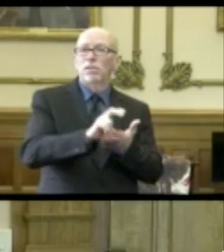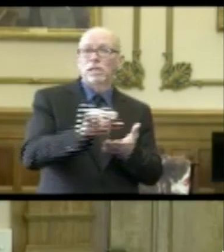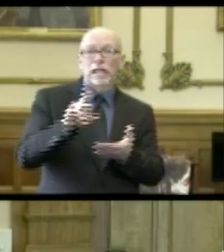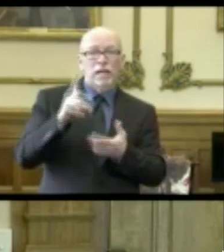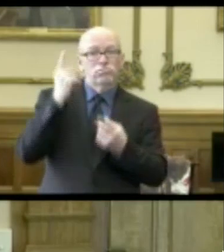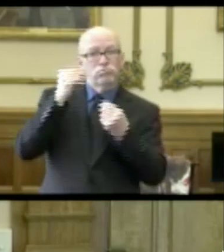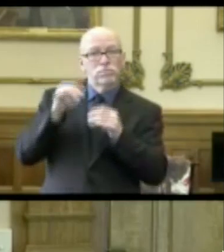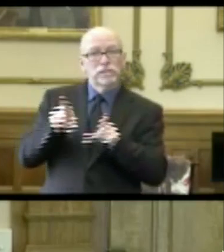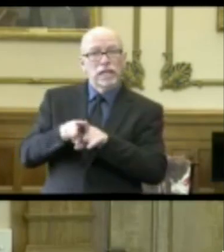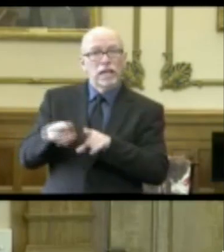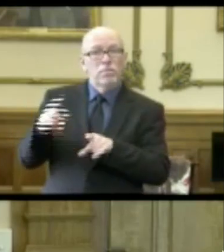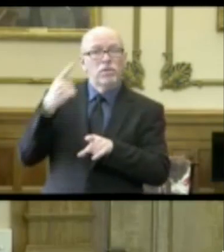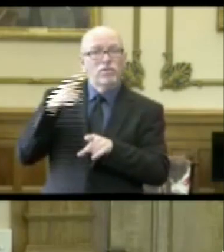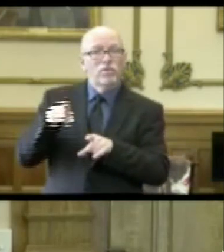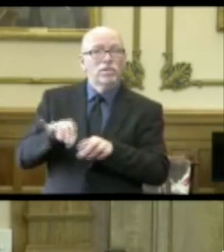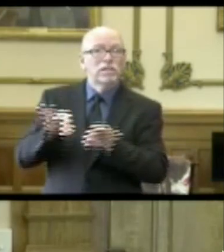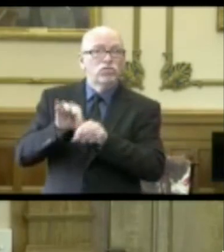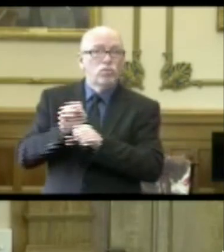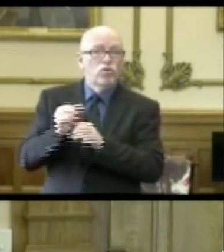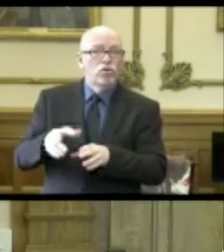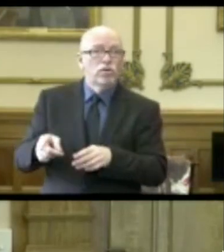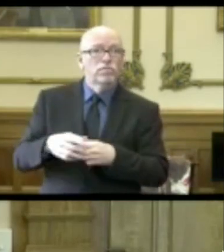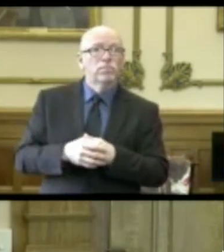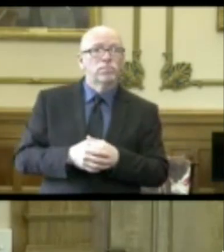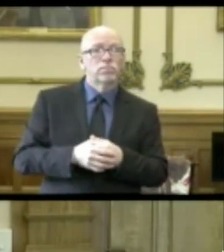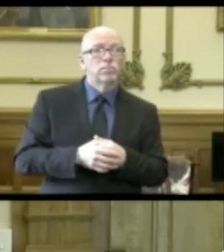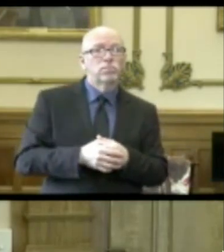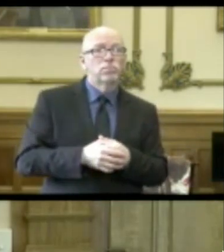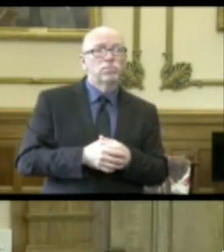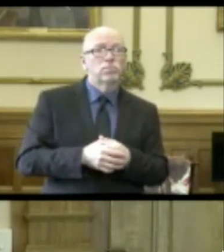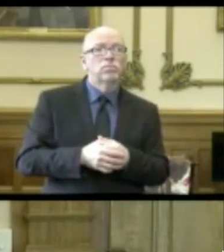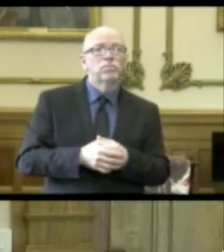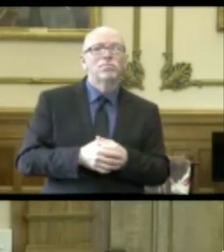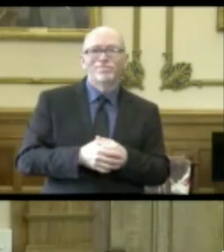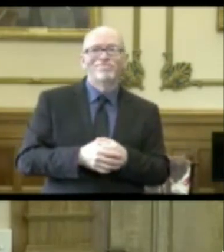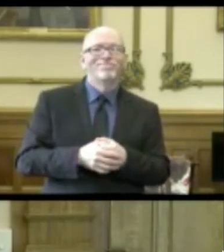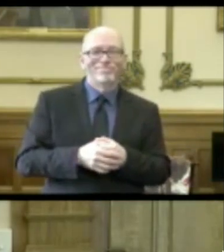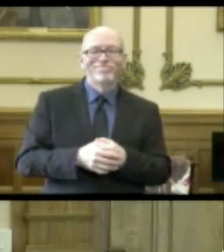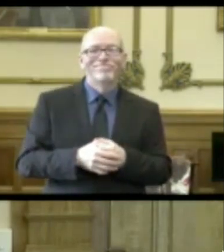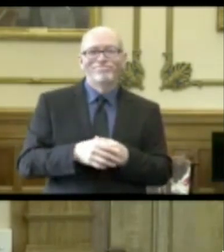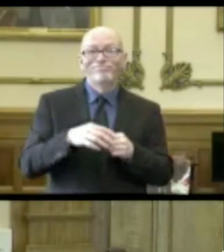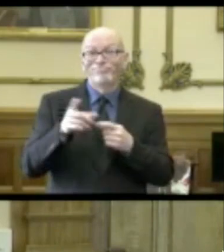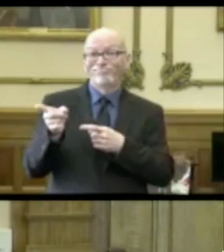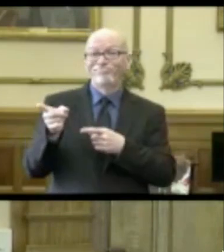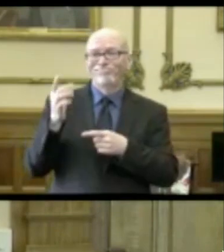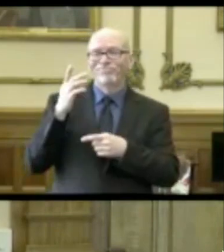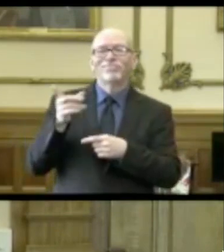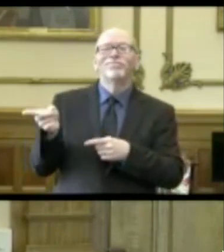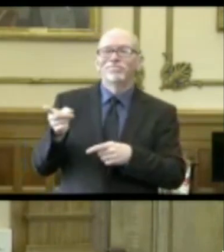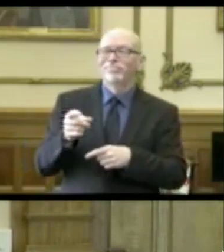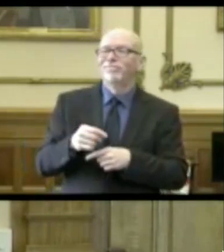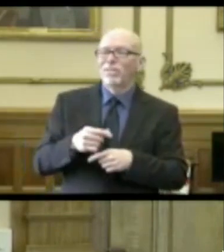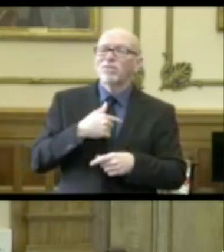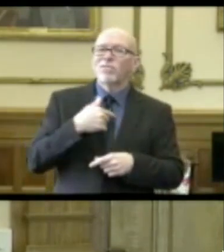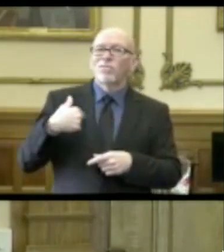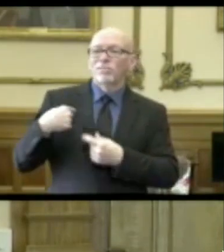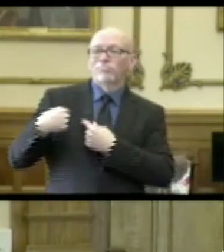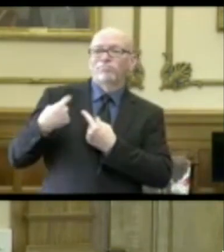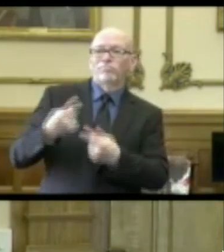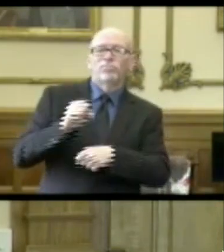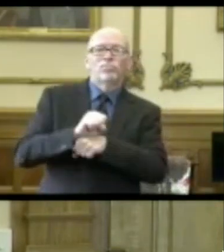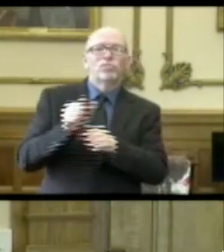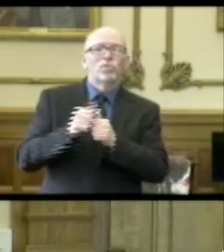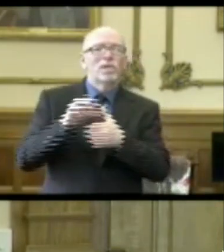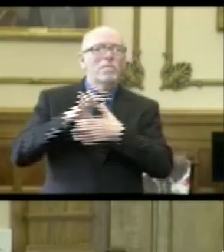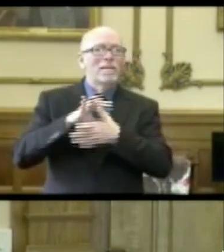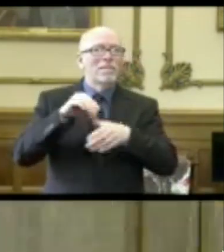the same for these very essential workers? You want to, you've been knee-deep in this. We have been working with meat